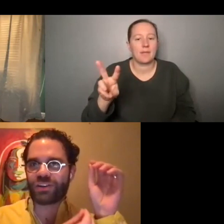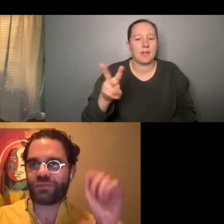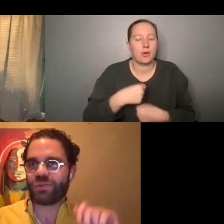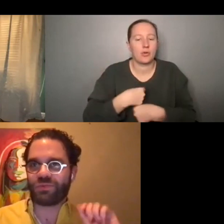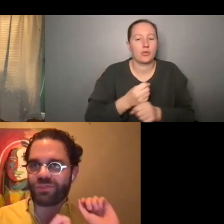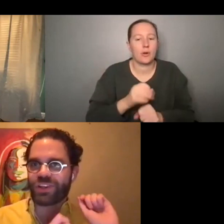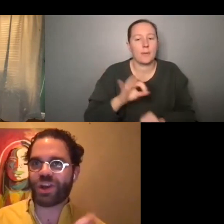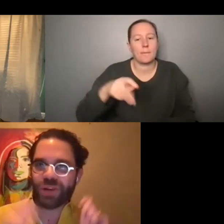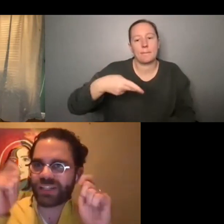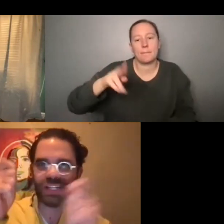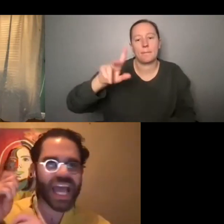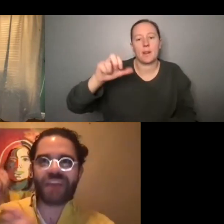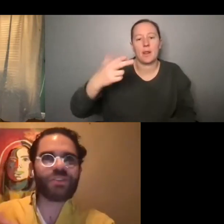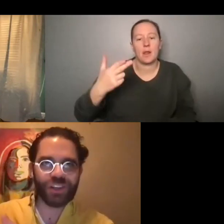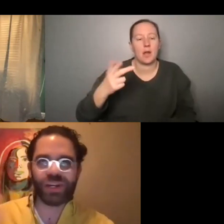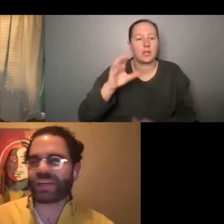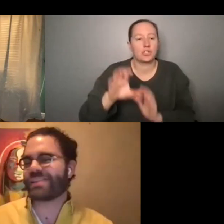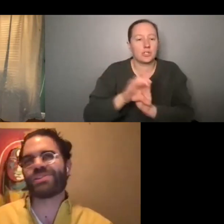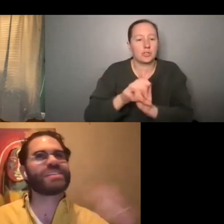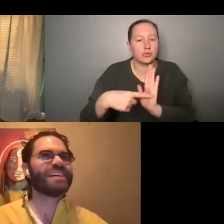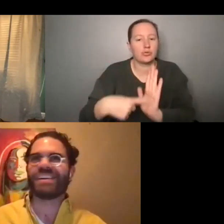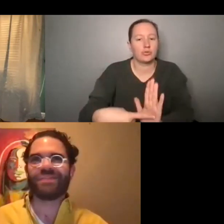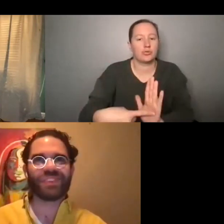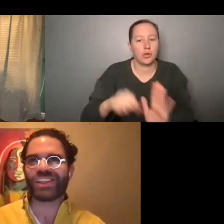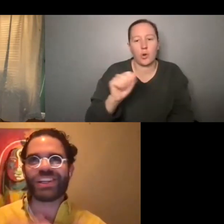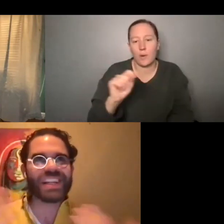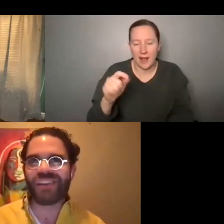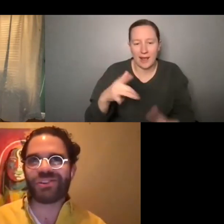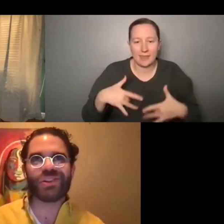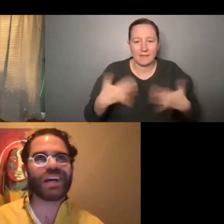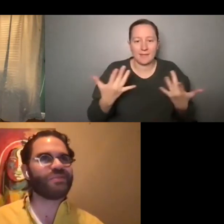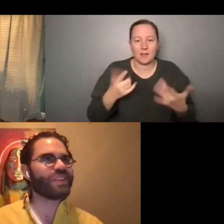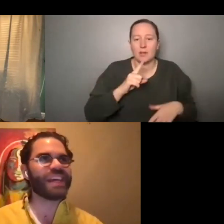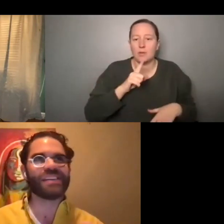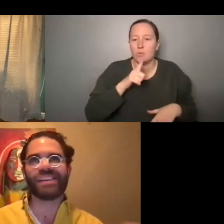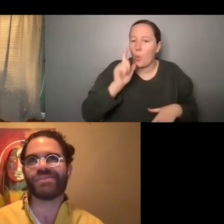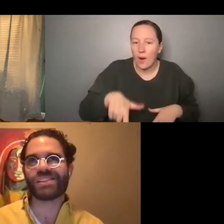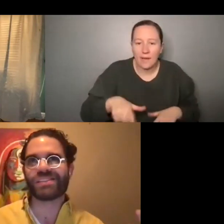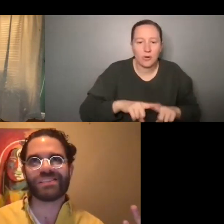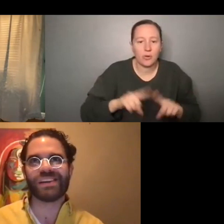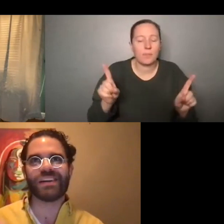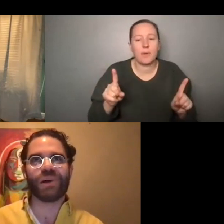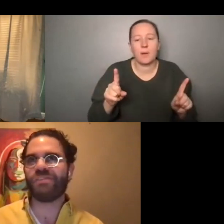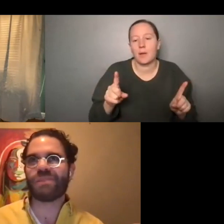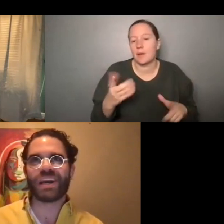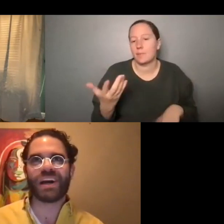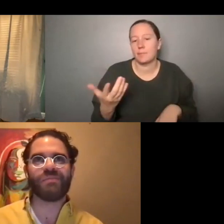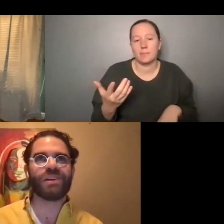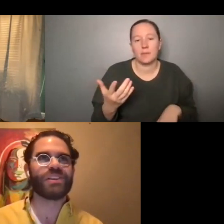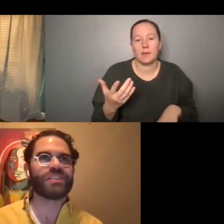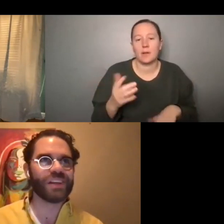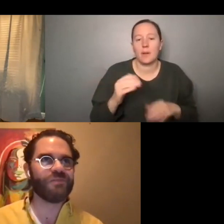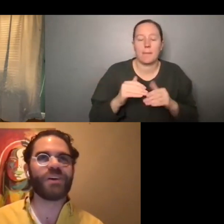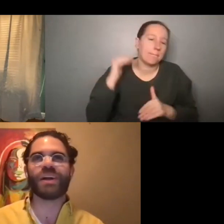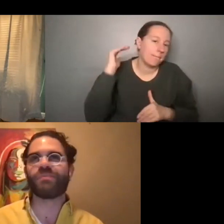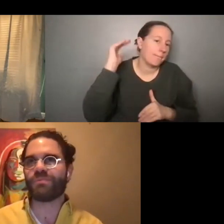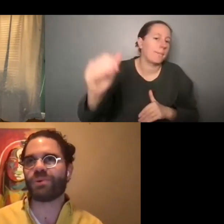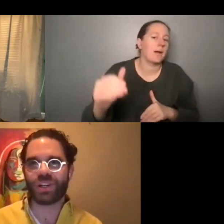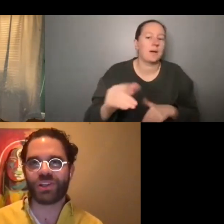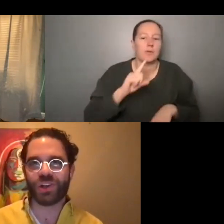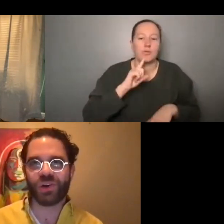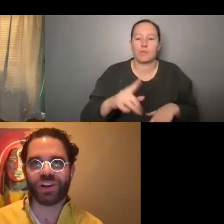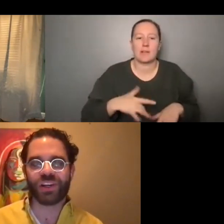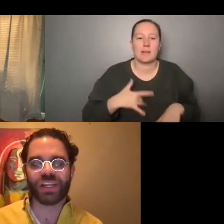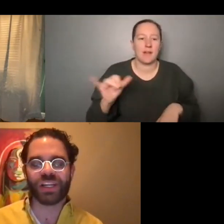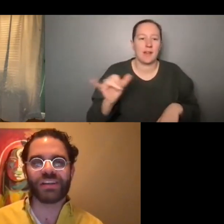plush character to showcase at the showcase. it was just, she didn't have to do that. And it was just above and beyond, but it just, it felt like